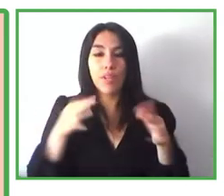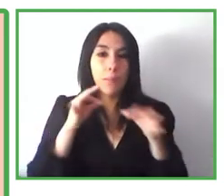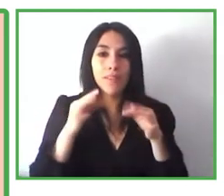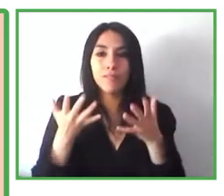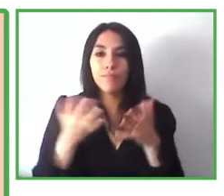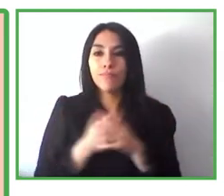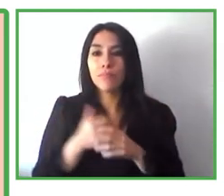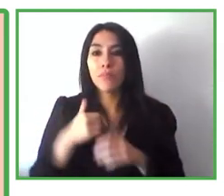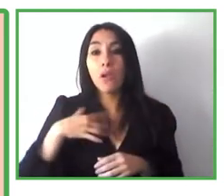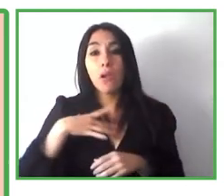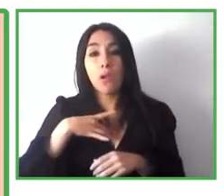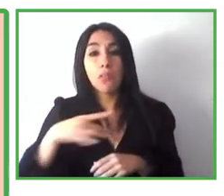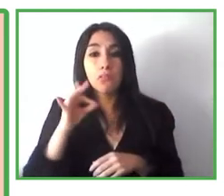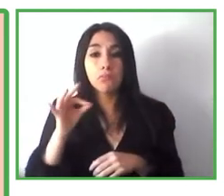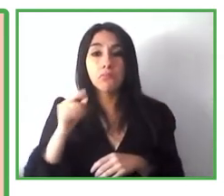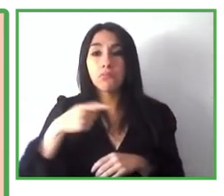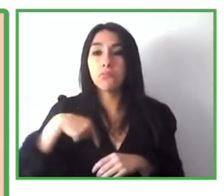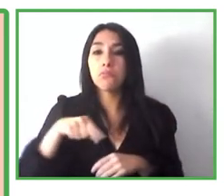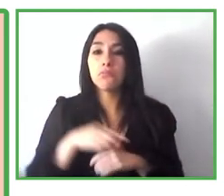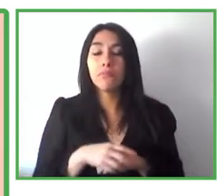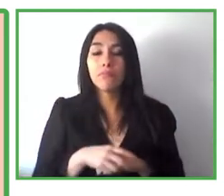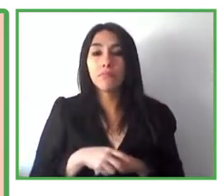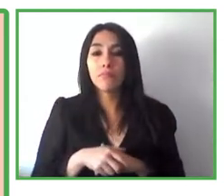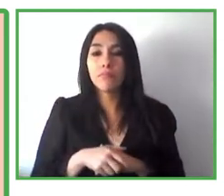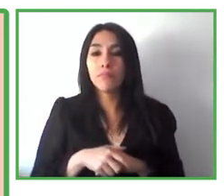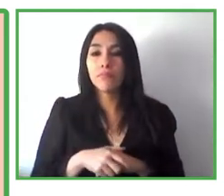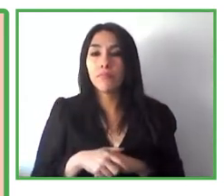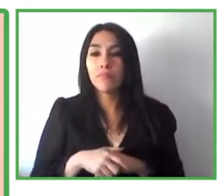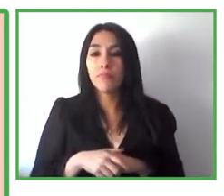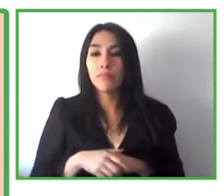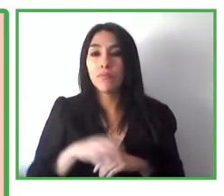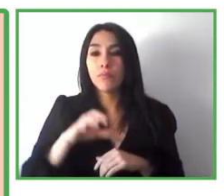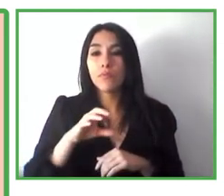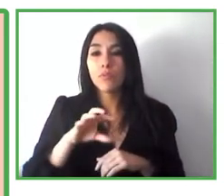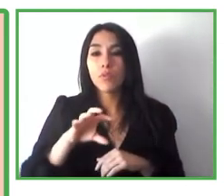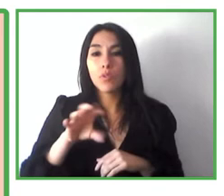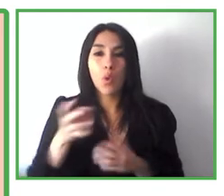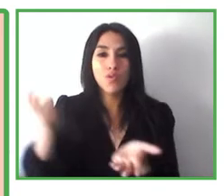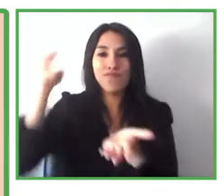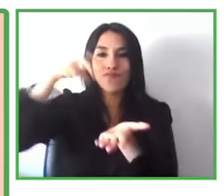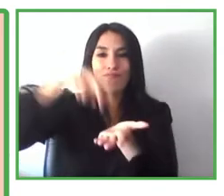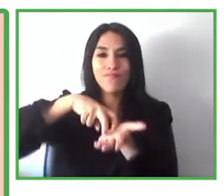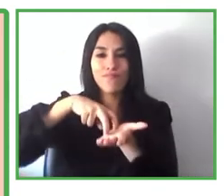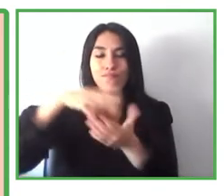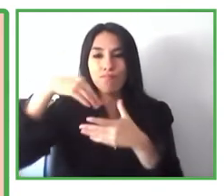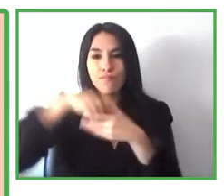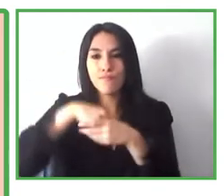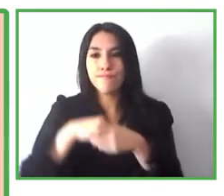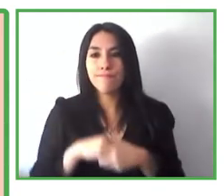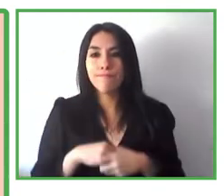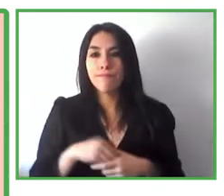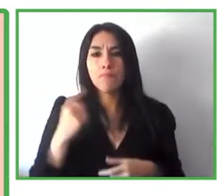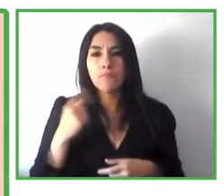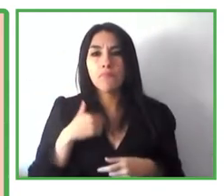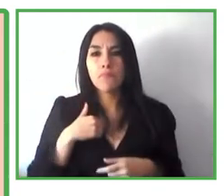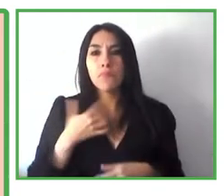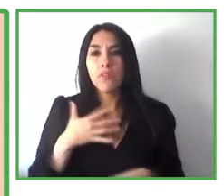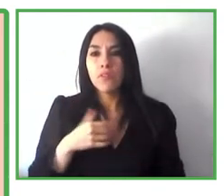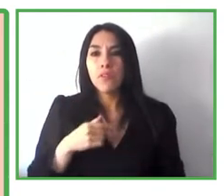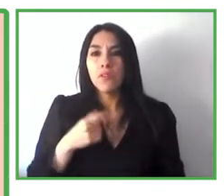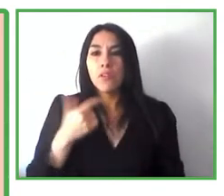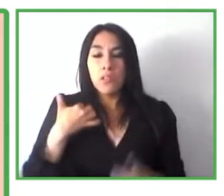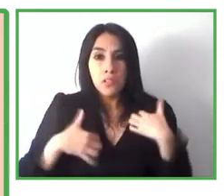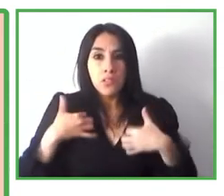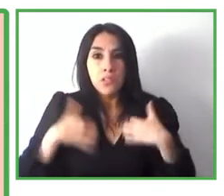requires from us to put at the core of our design, understanding the needs and desires of people that we are